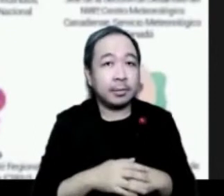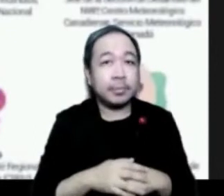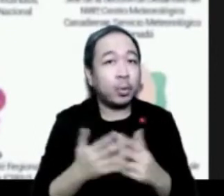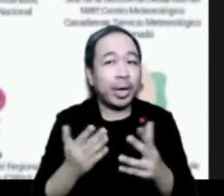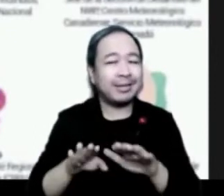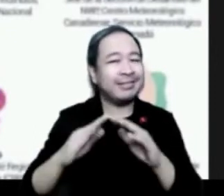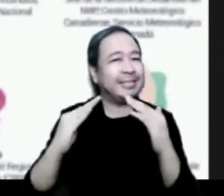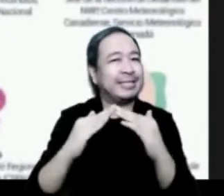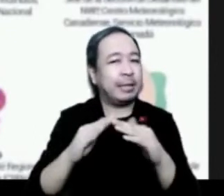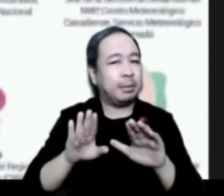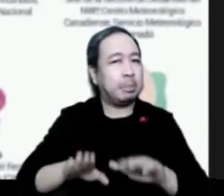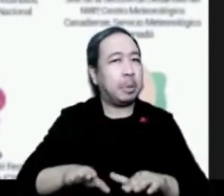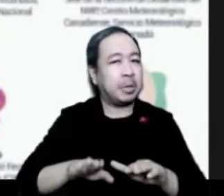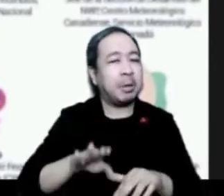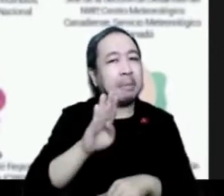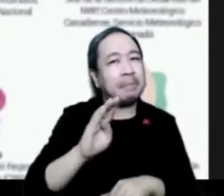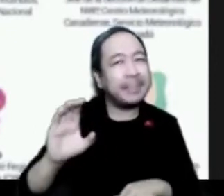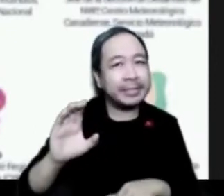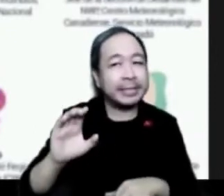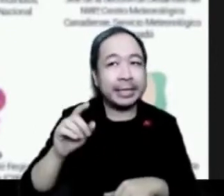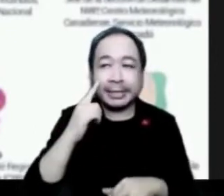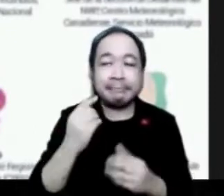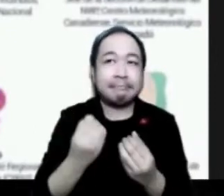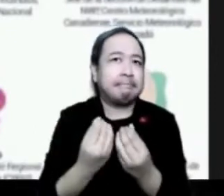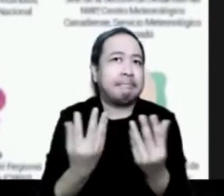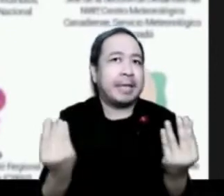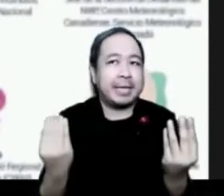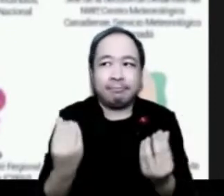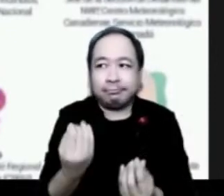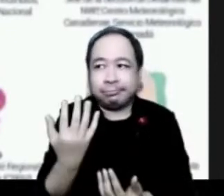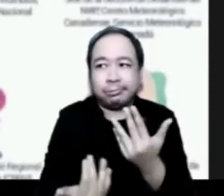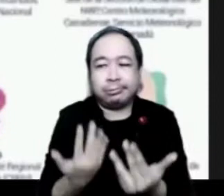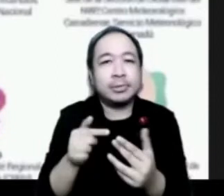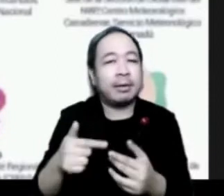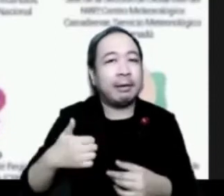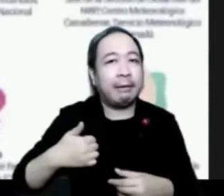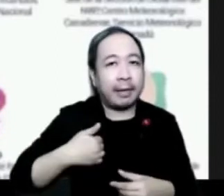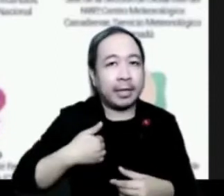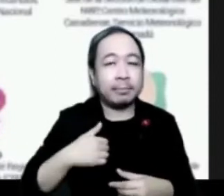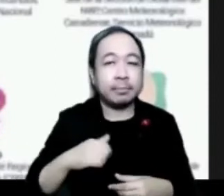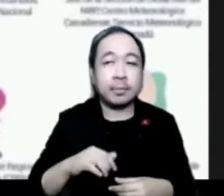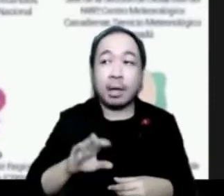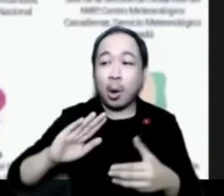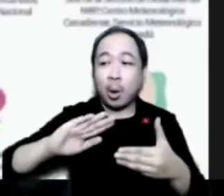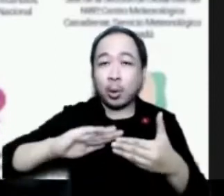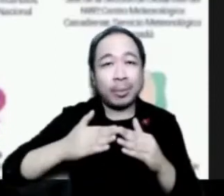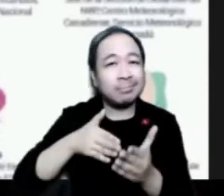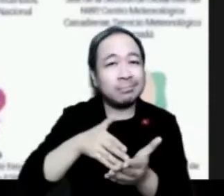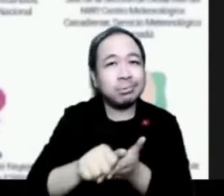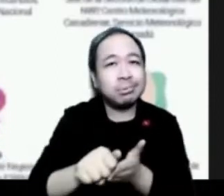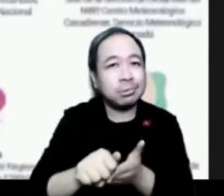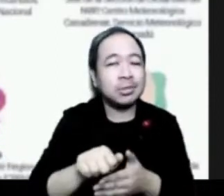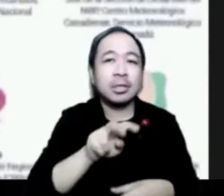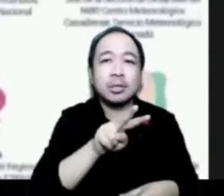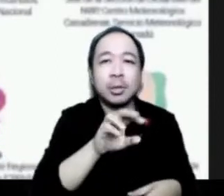of the most active wildfire areas in Canada. His community was devastated in 2003 Okanagan Mountain Park fire